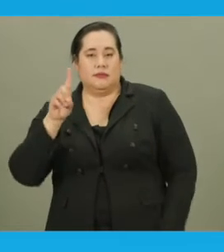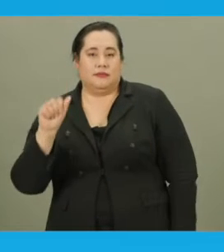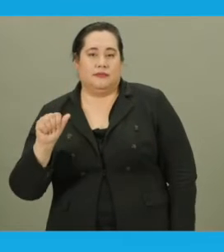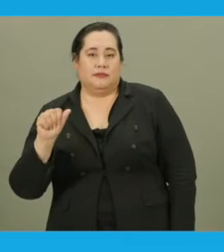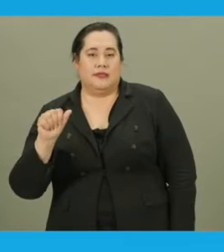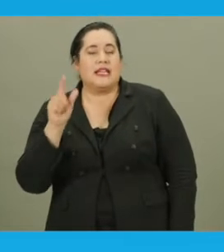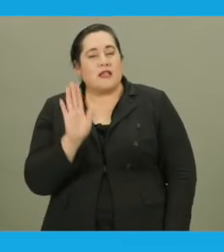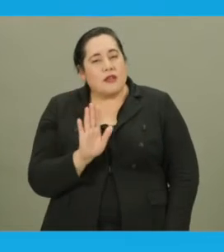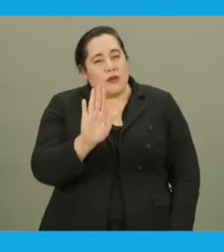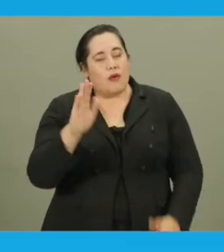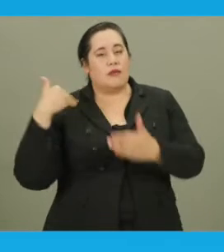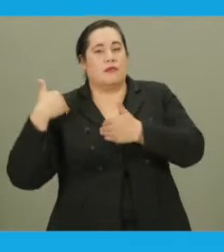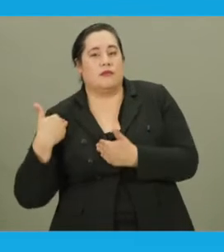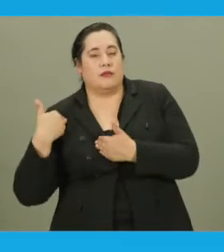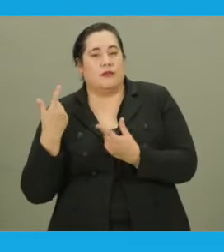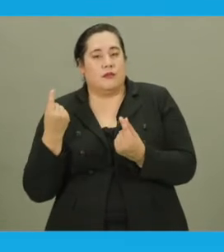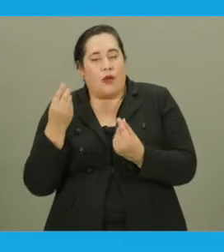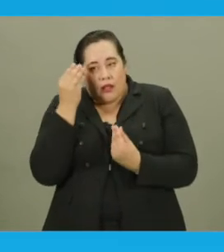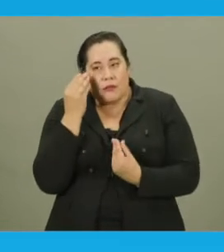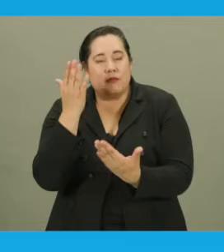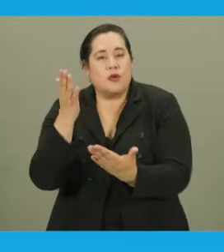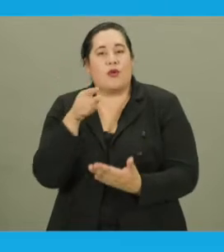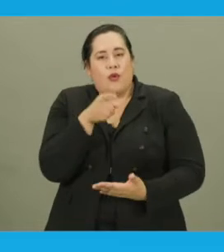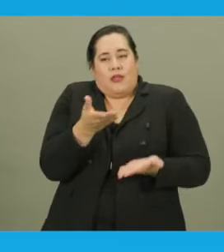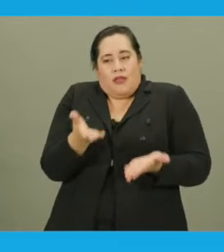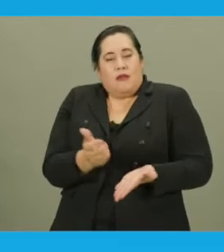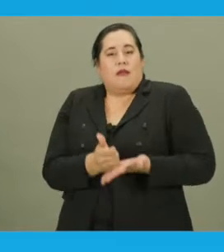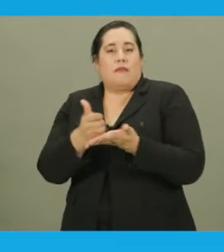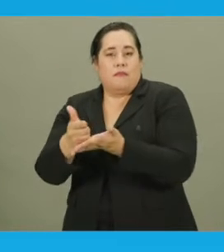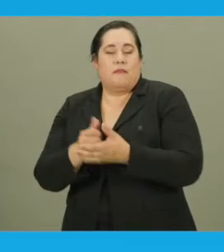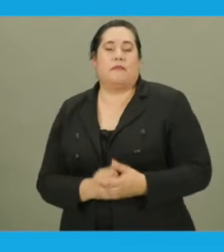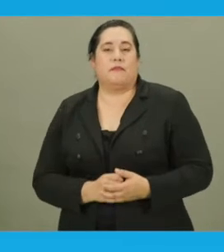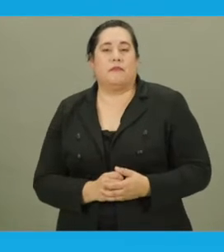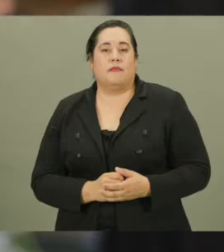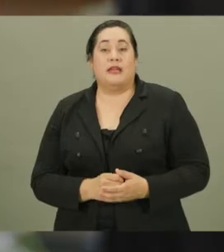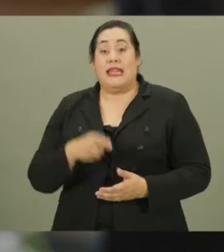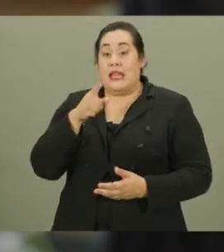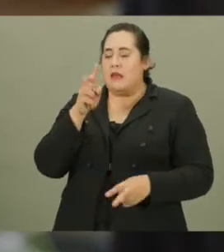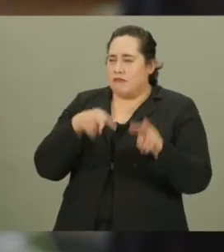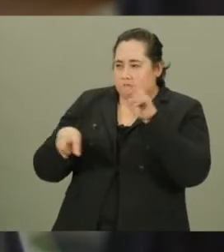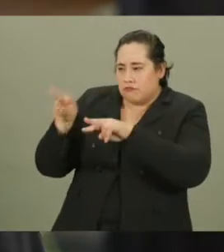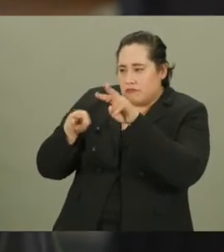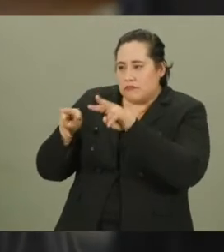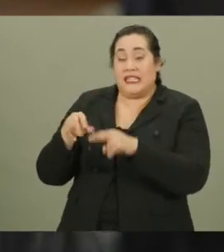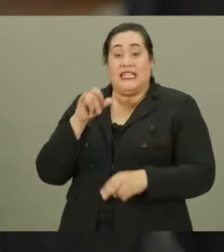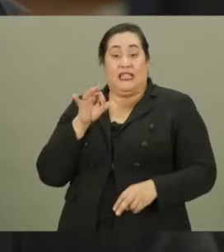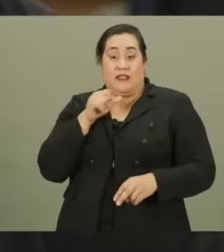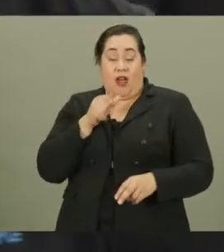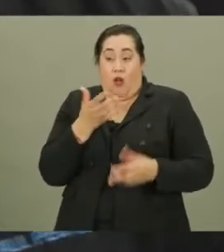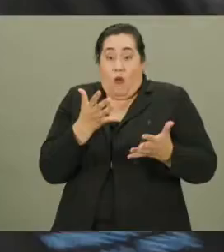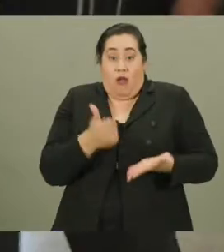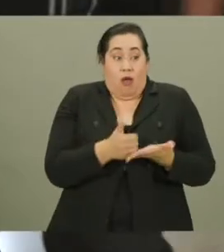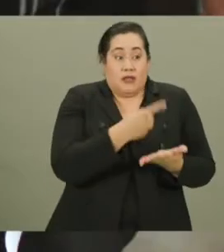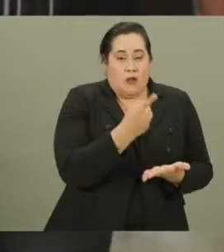disability. It's your responsibility to let voters know that you're there to help. Be observant. If you're not